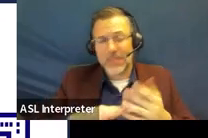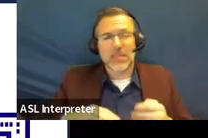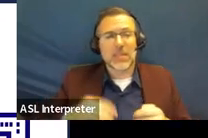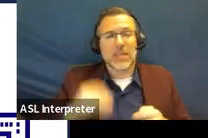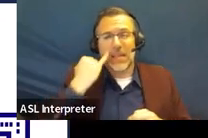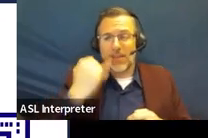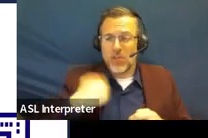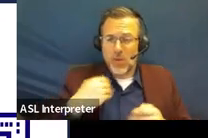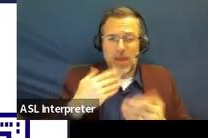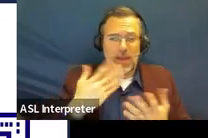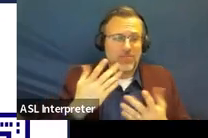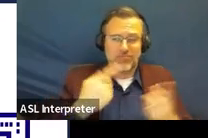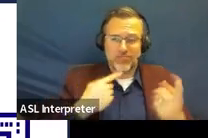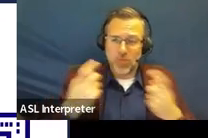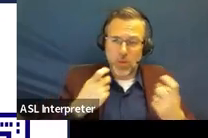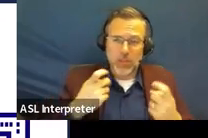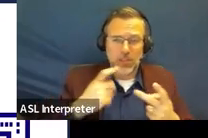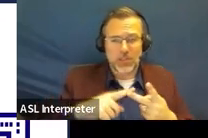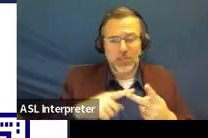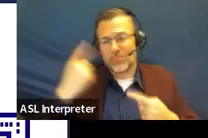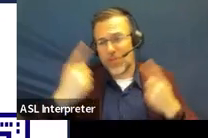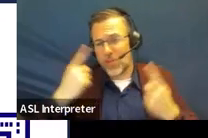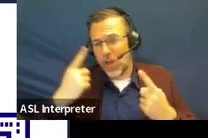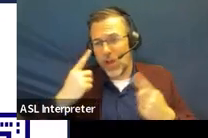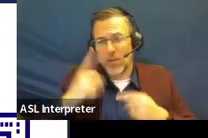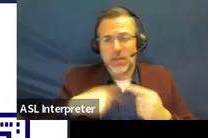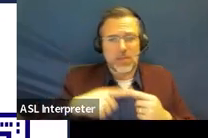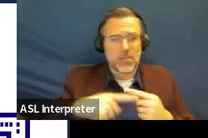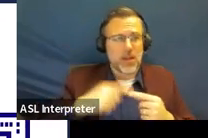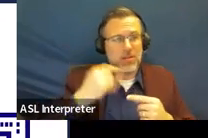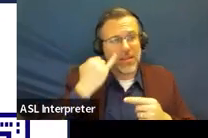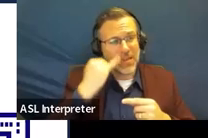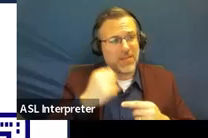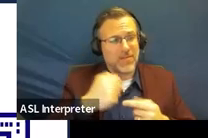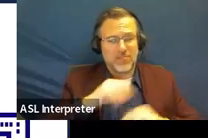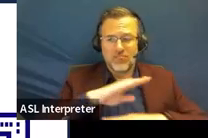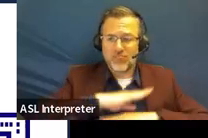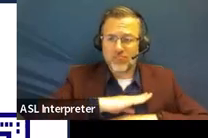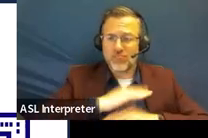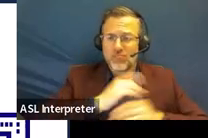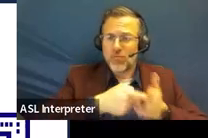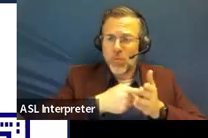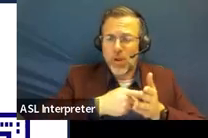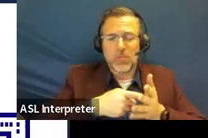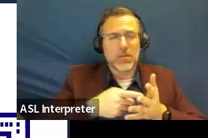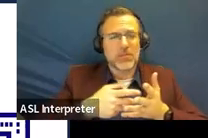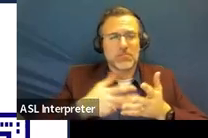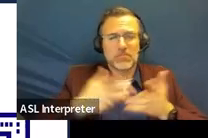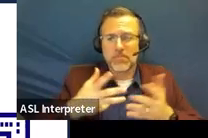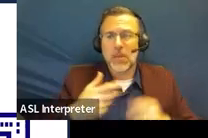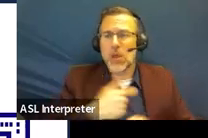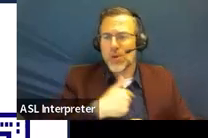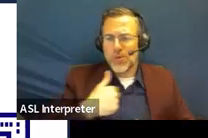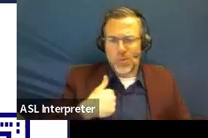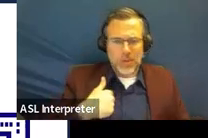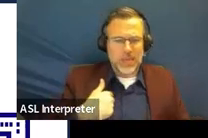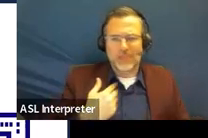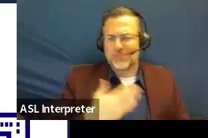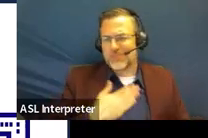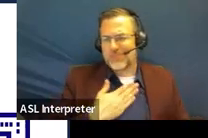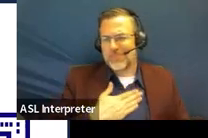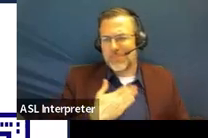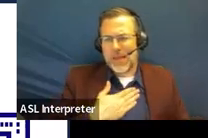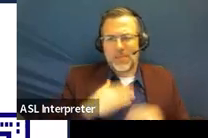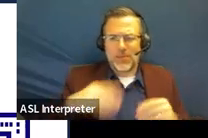I, some questions or thoughts about whether it might be compliant or what we're looking for. We're happy to give